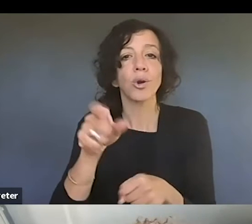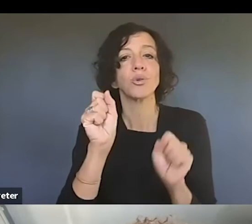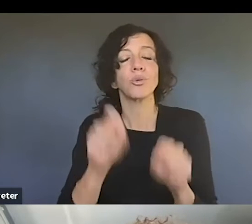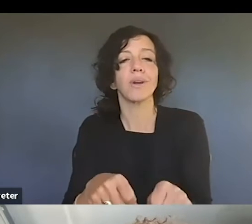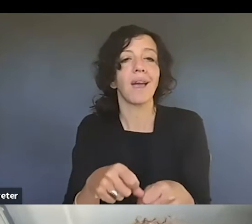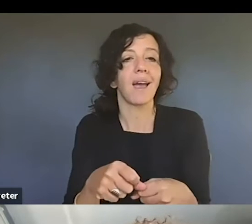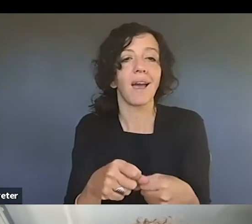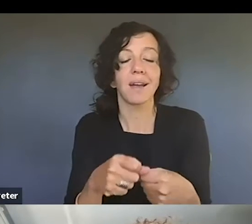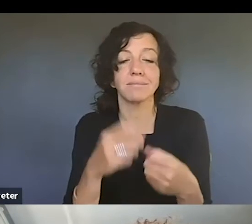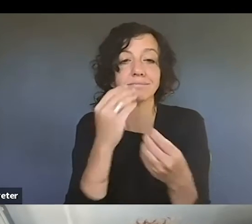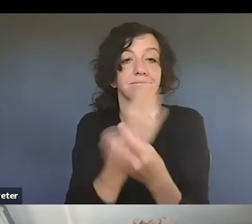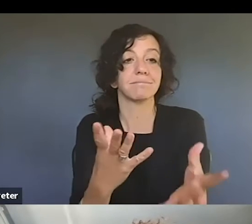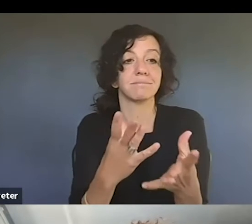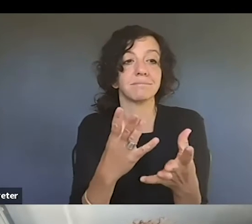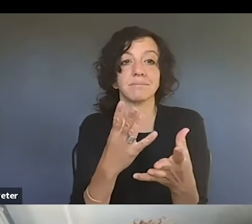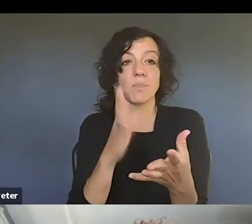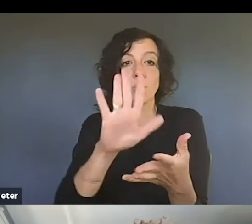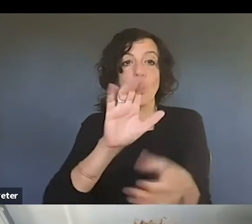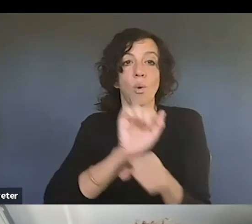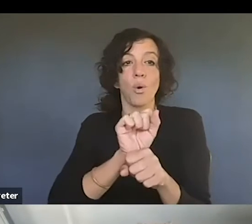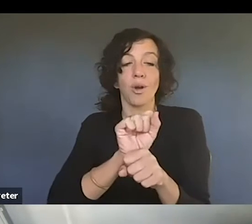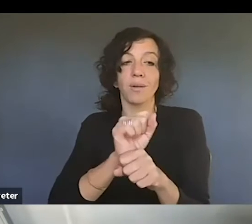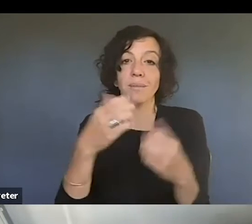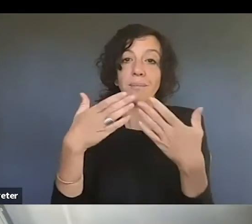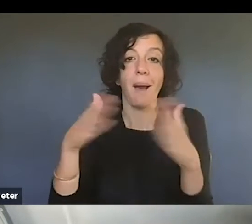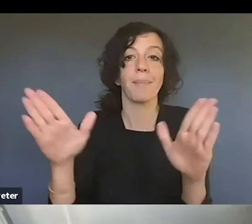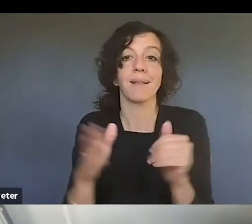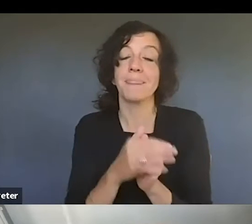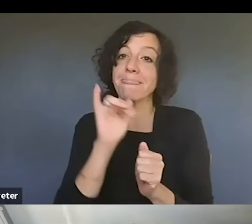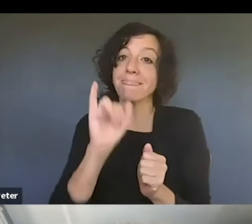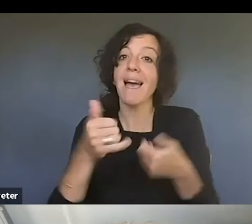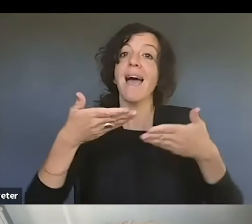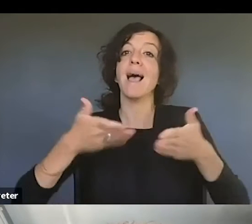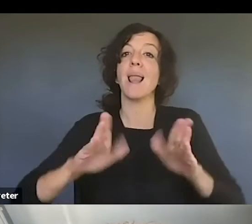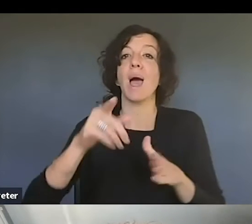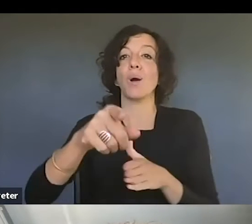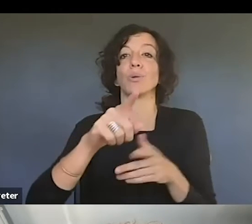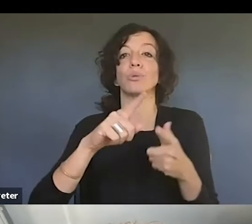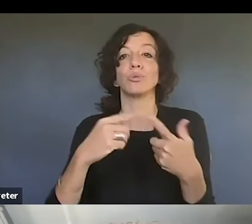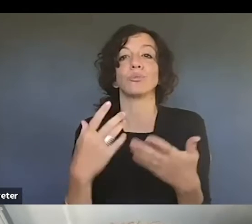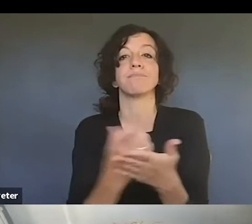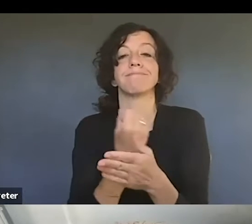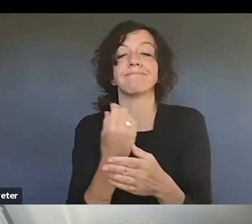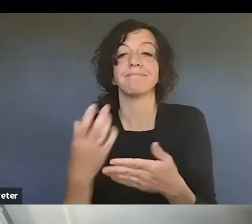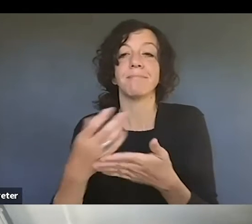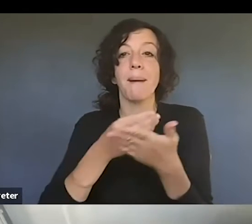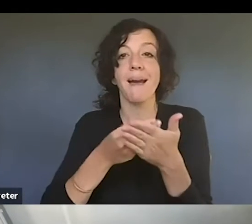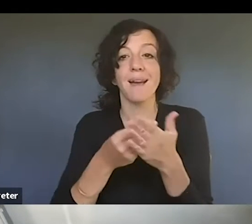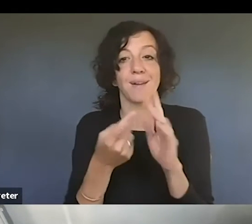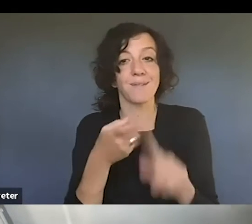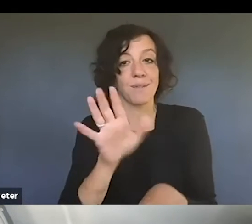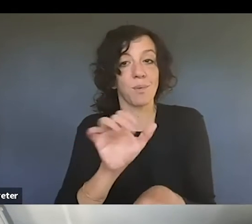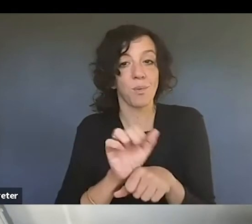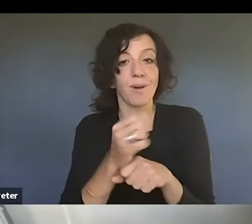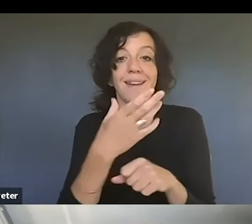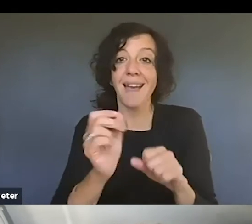are all very important rights that allow you to make economic, um, use of your work and to license your